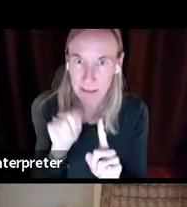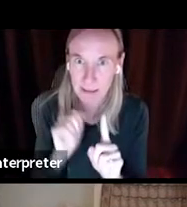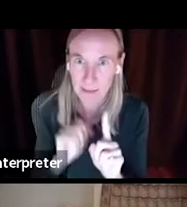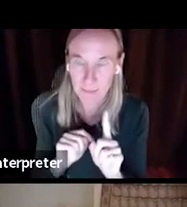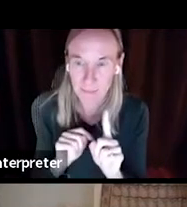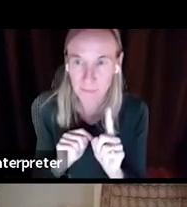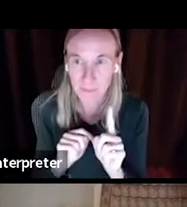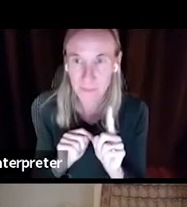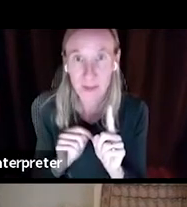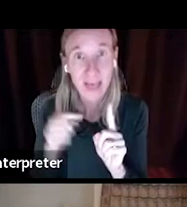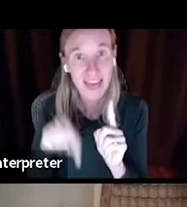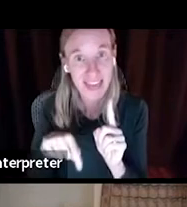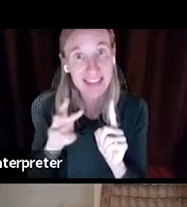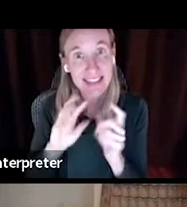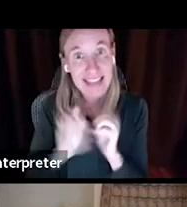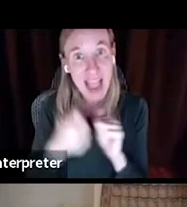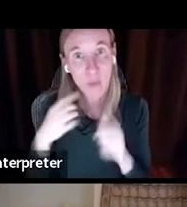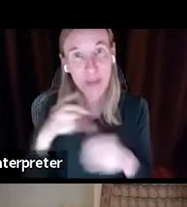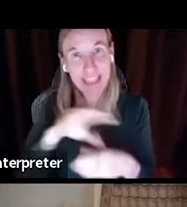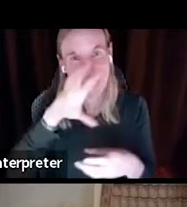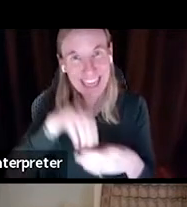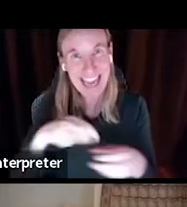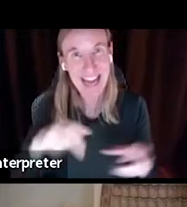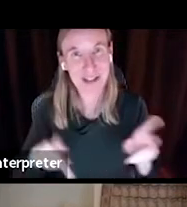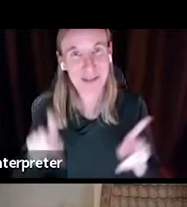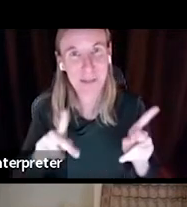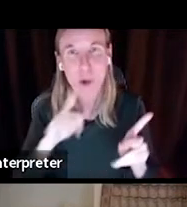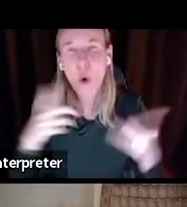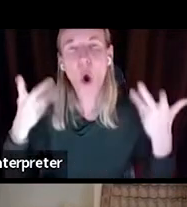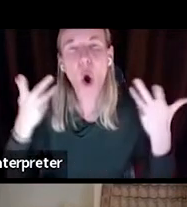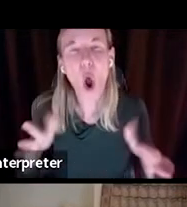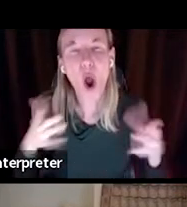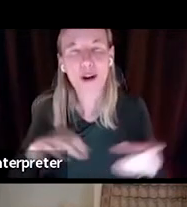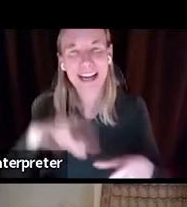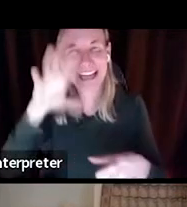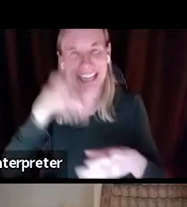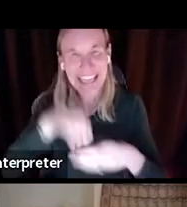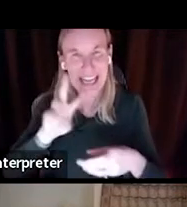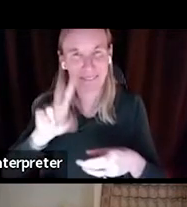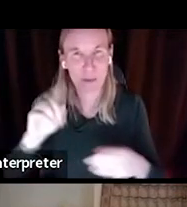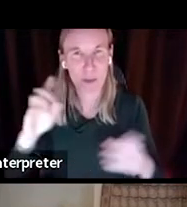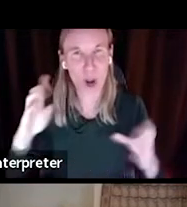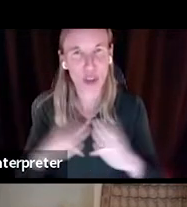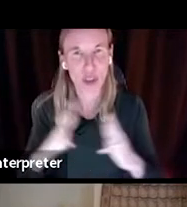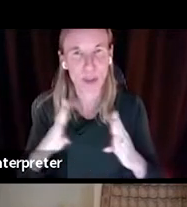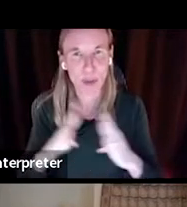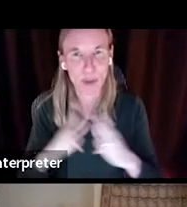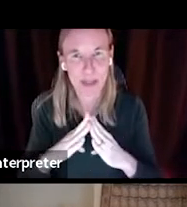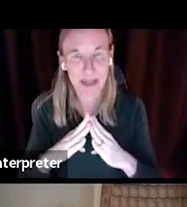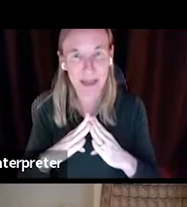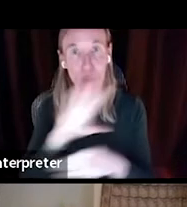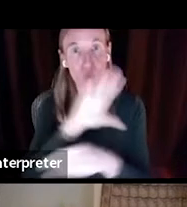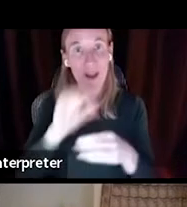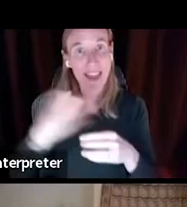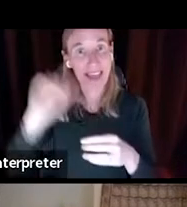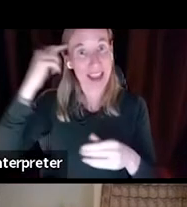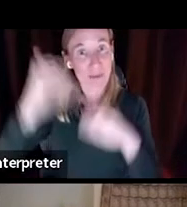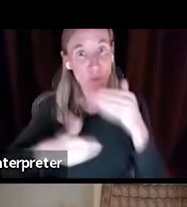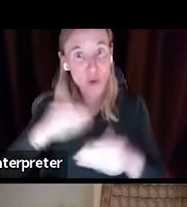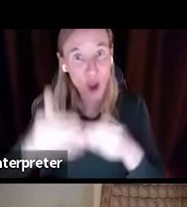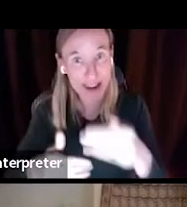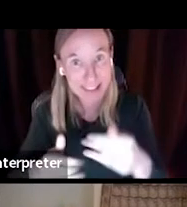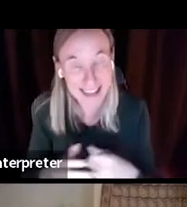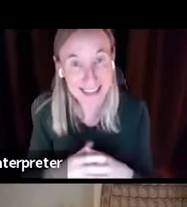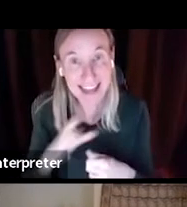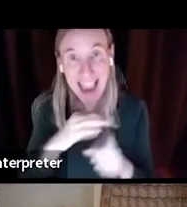this is a way that we can engage people who are already part of Vermont's community in governance and in